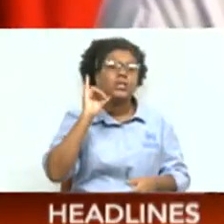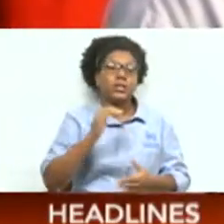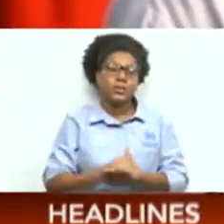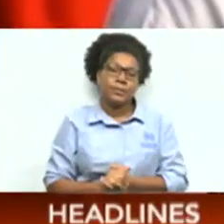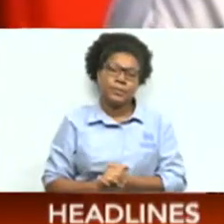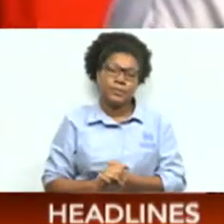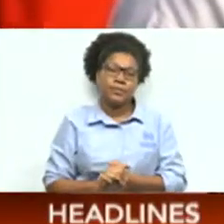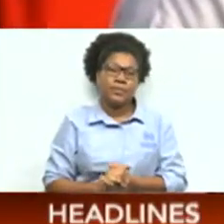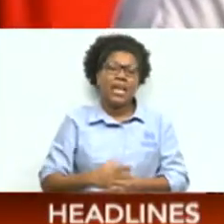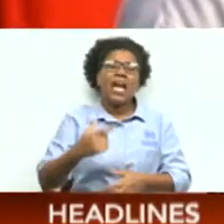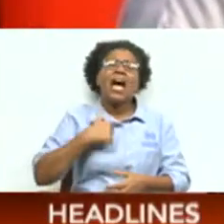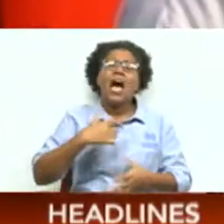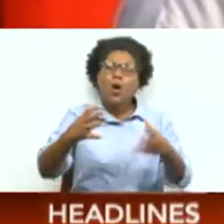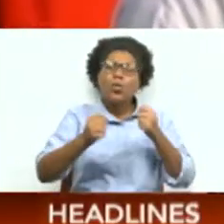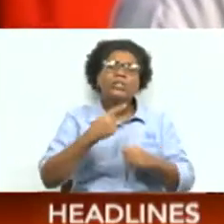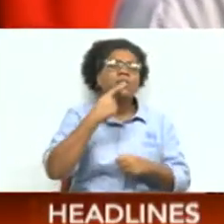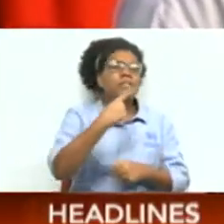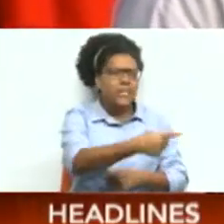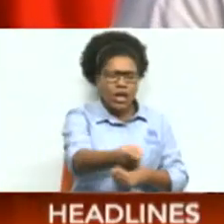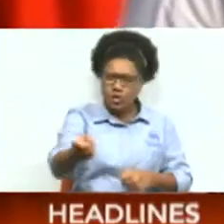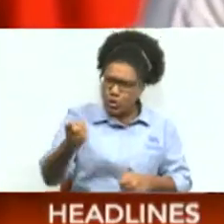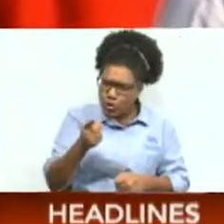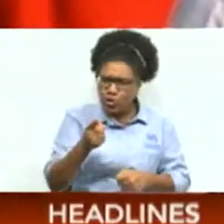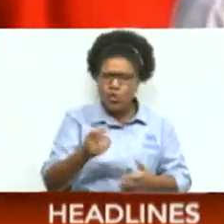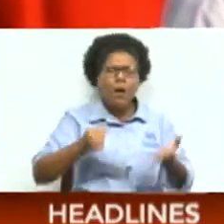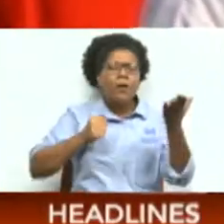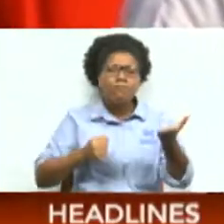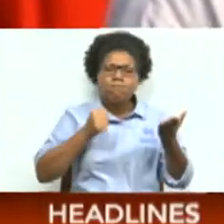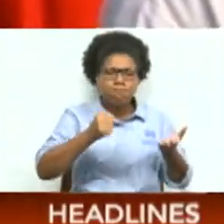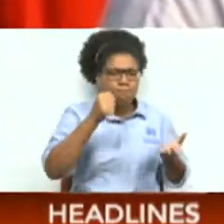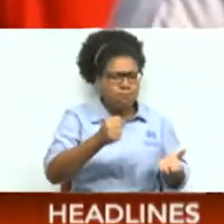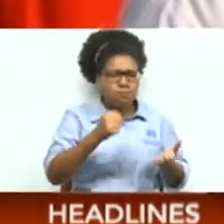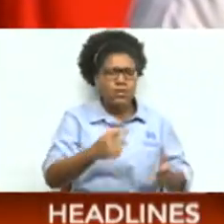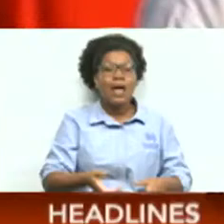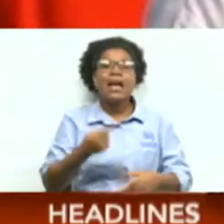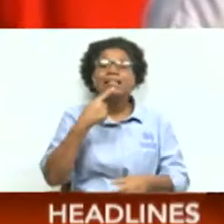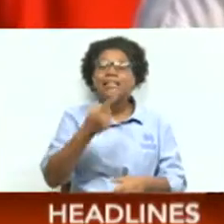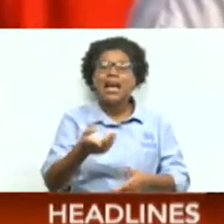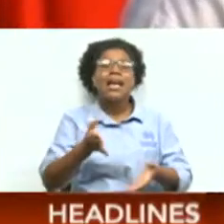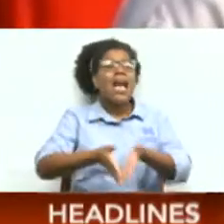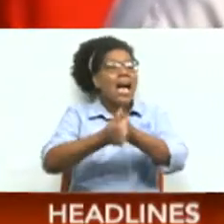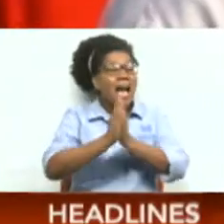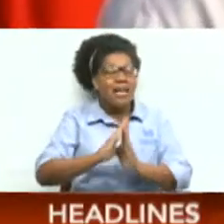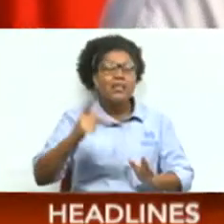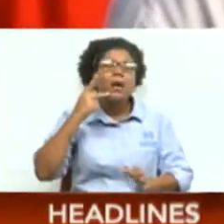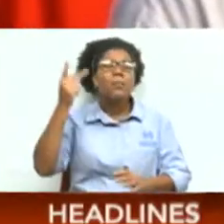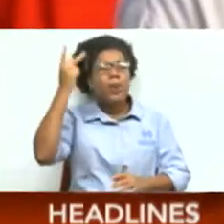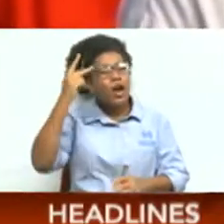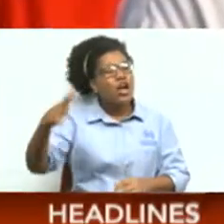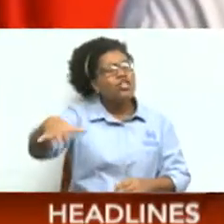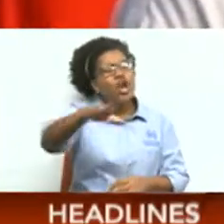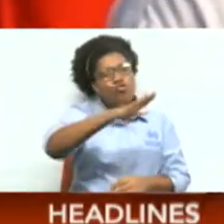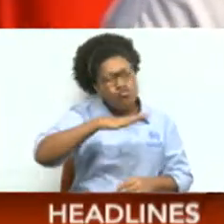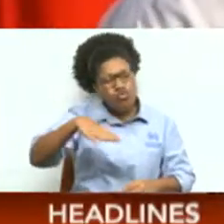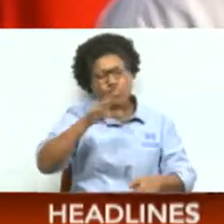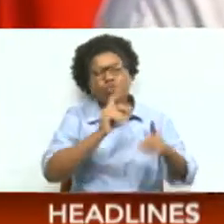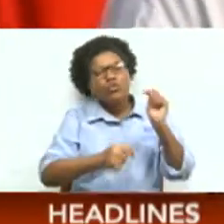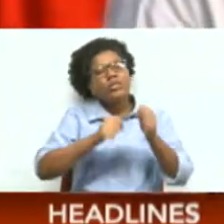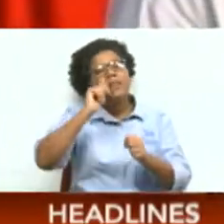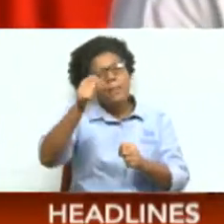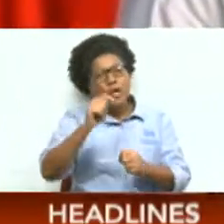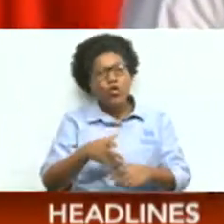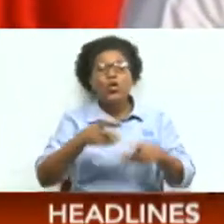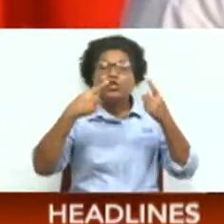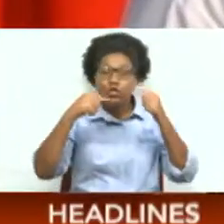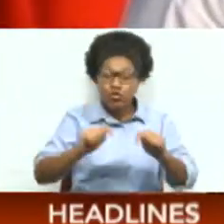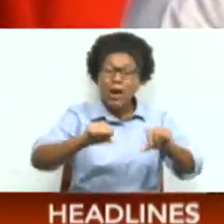I want to say to you, the Spiritual Baptists, as I call out to parents across the nation to try